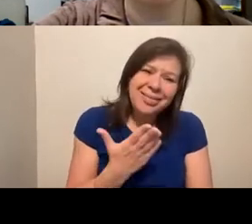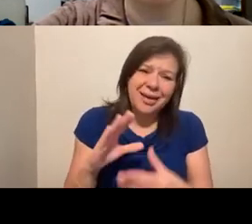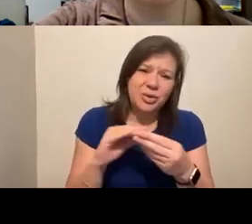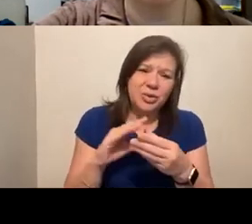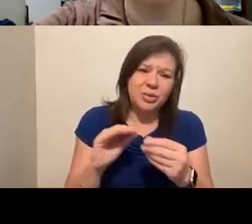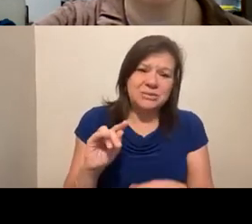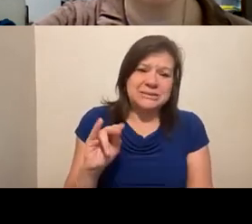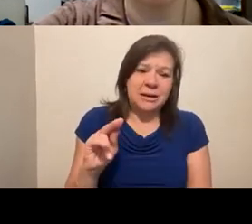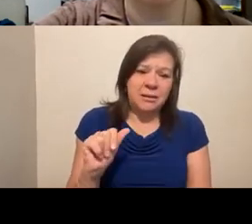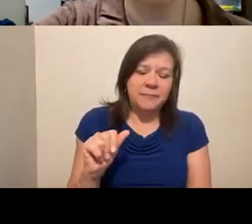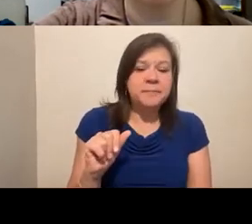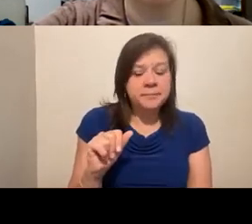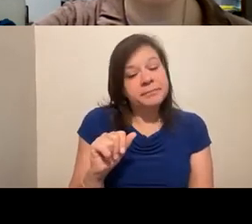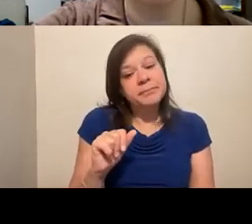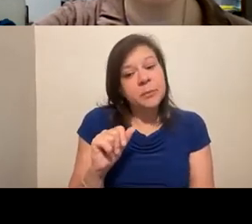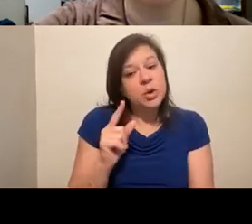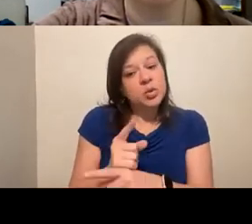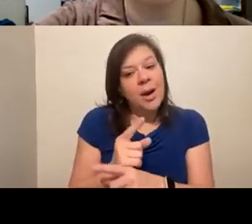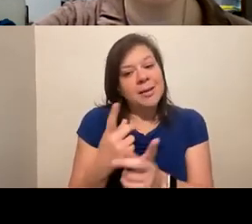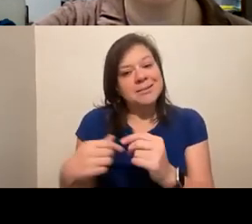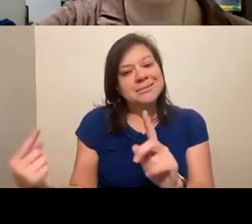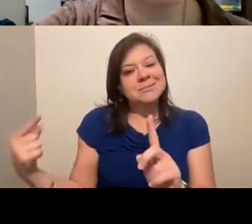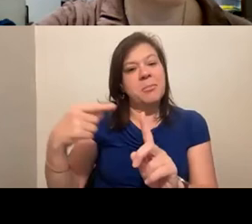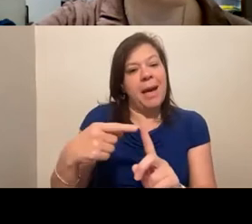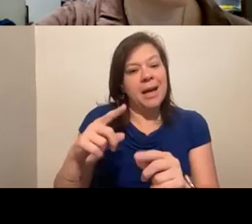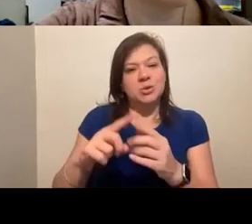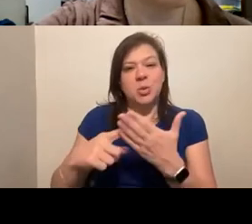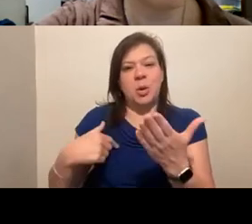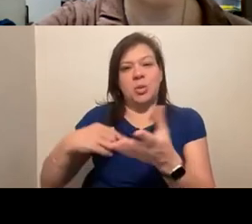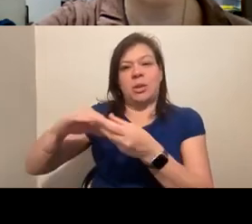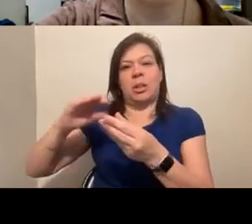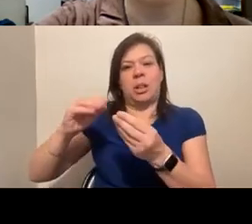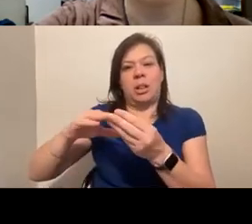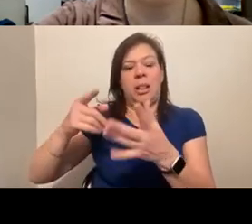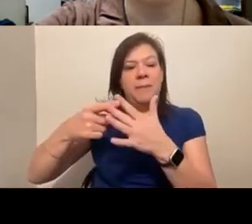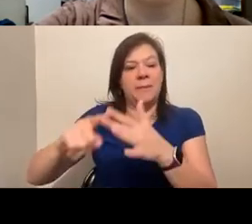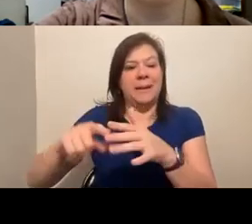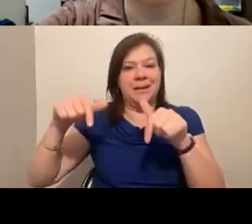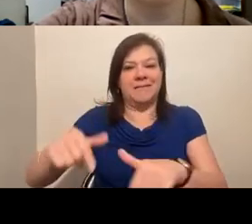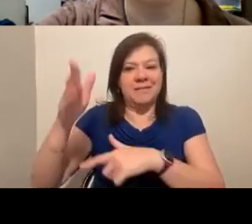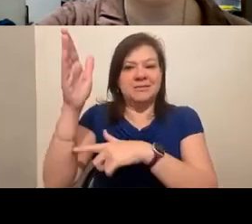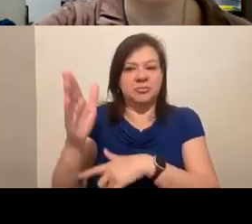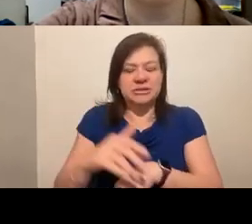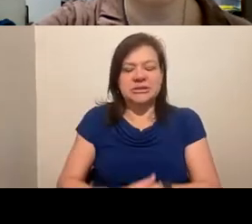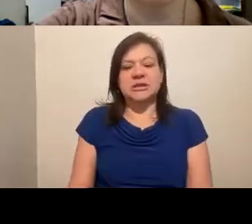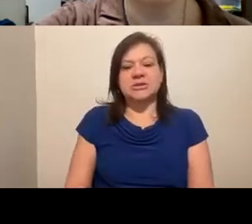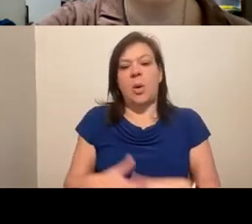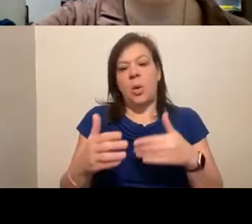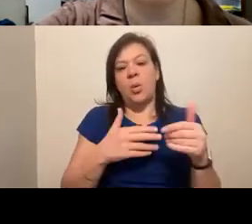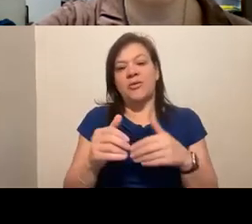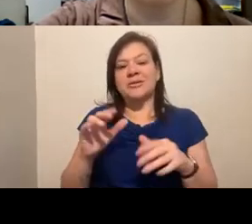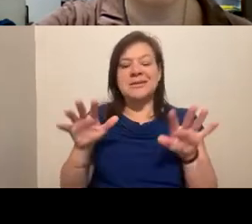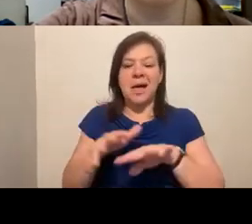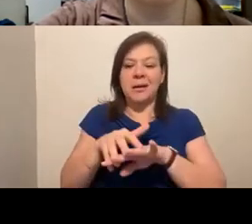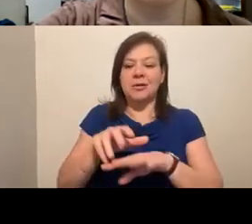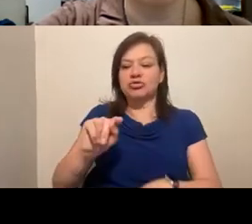because it is sort of coming back to something at the beginning that was mentioned, whether it's the tribe, the